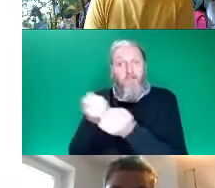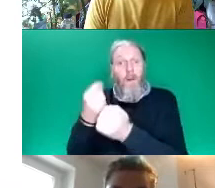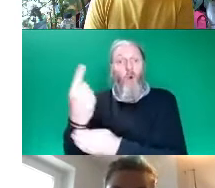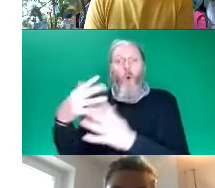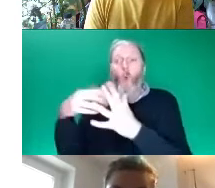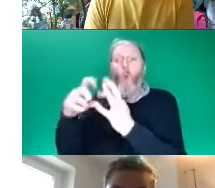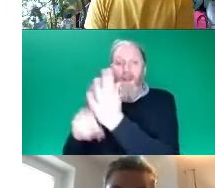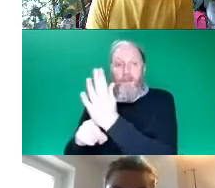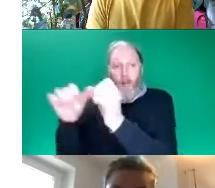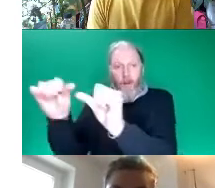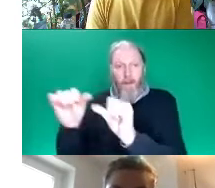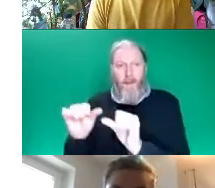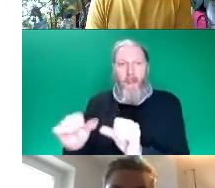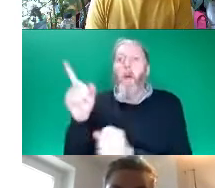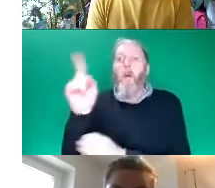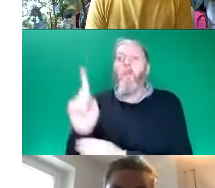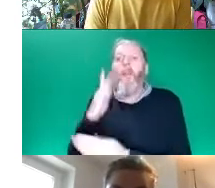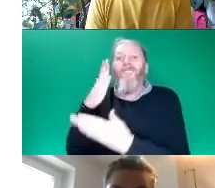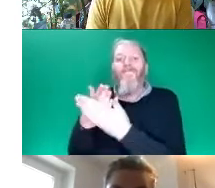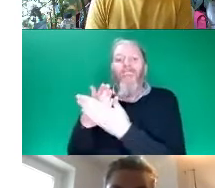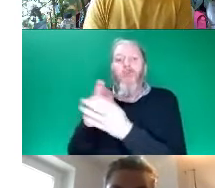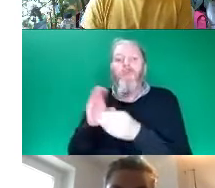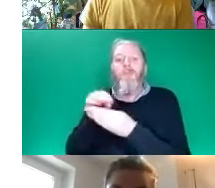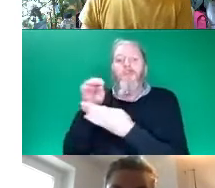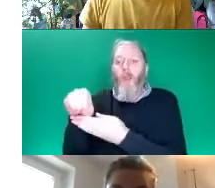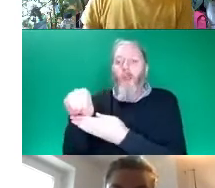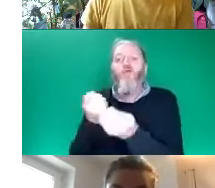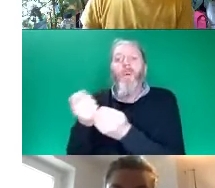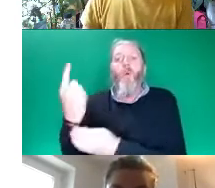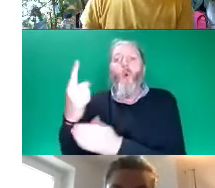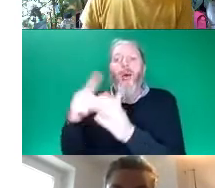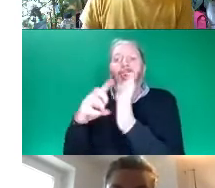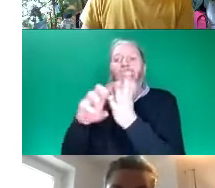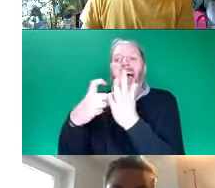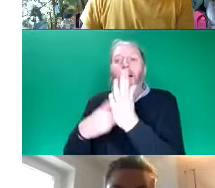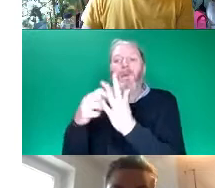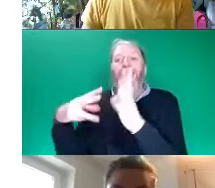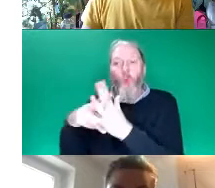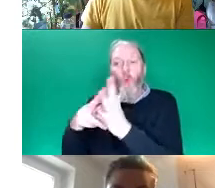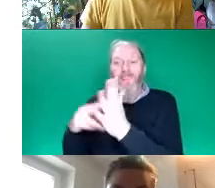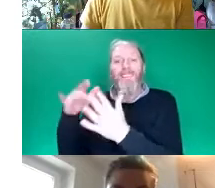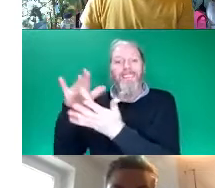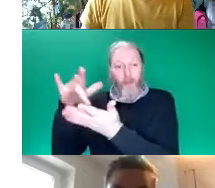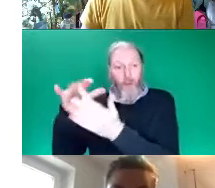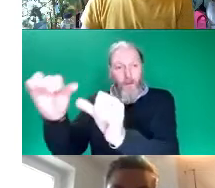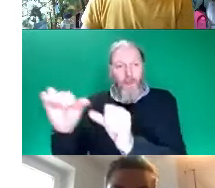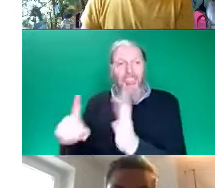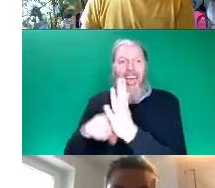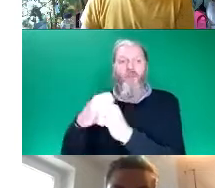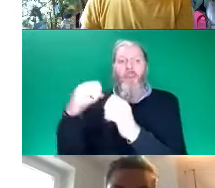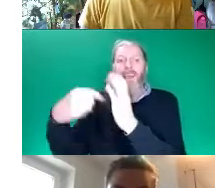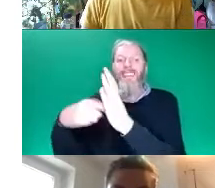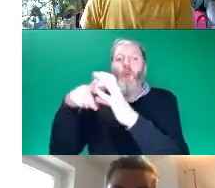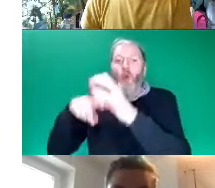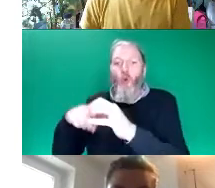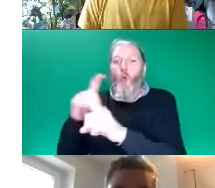The LGBTQ plus communities fund was delivered by OTR and the Older People's Fund was delivered by Crystal Older People's Forum. The first grants